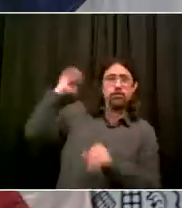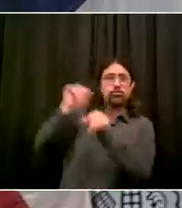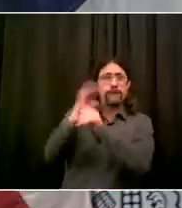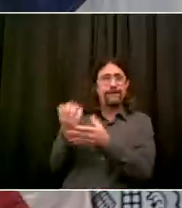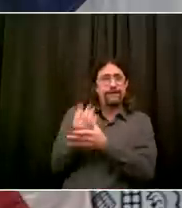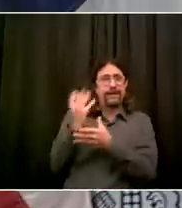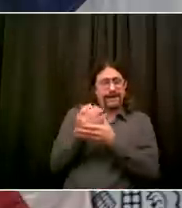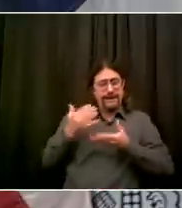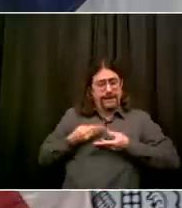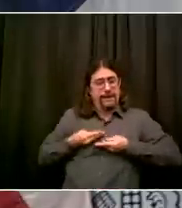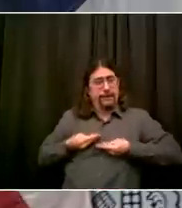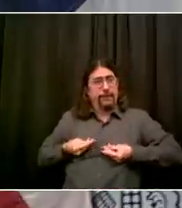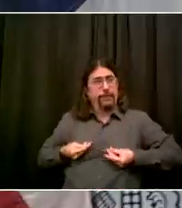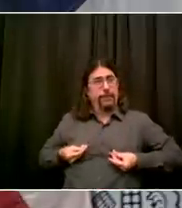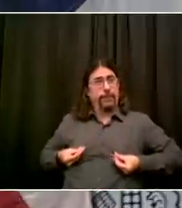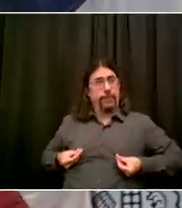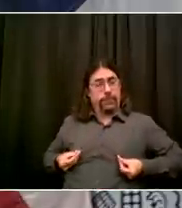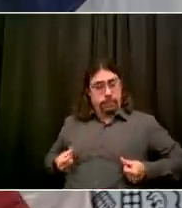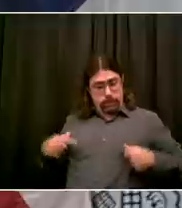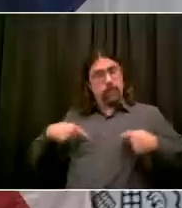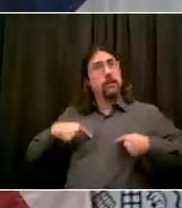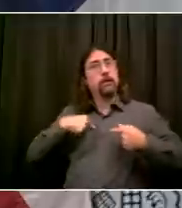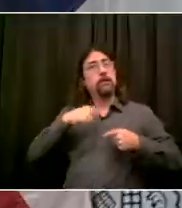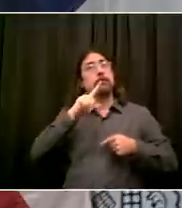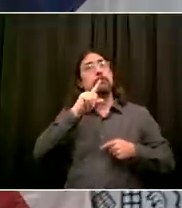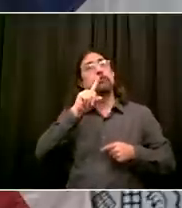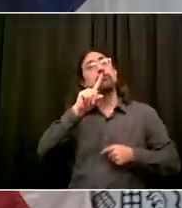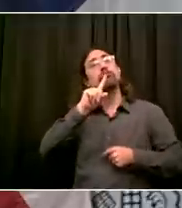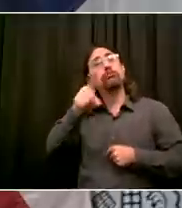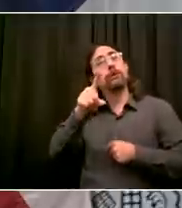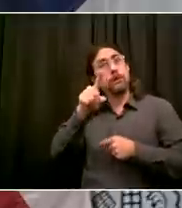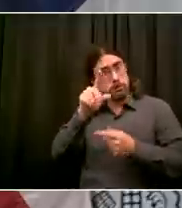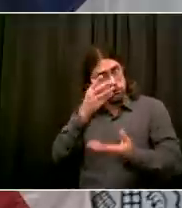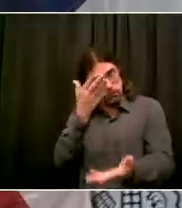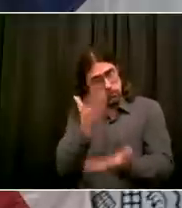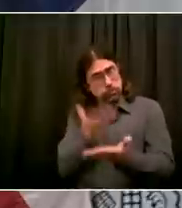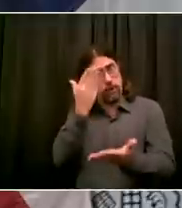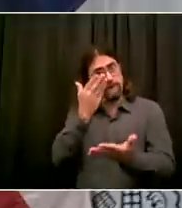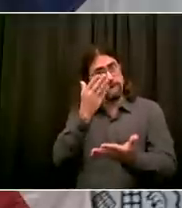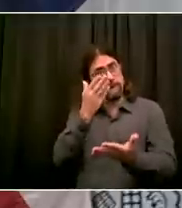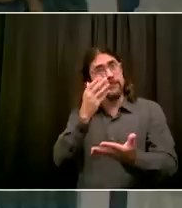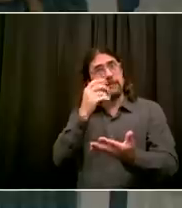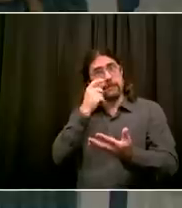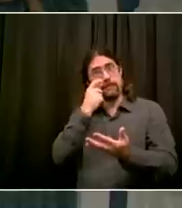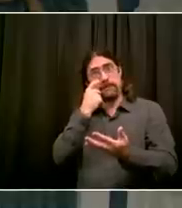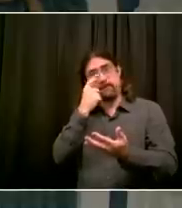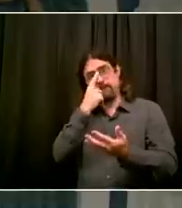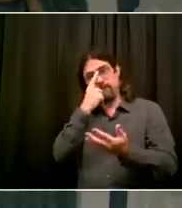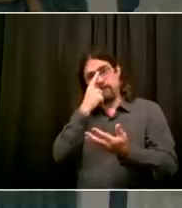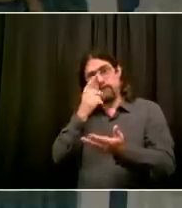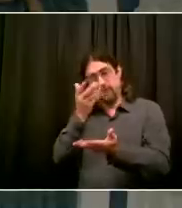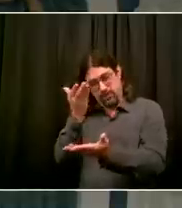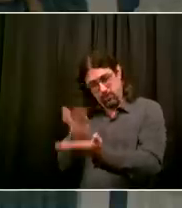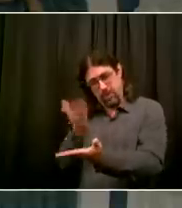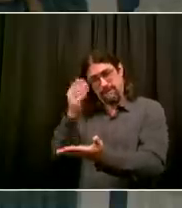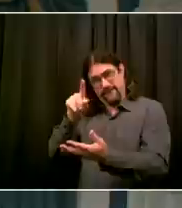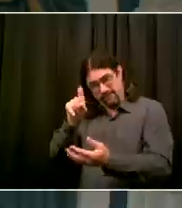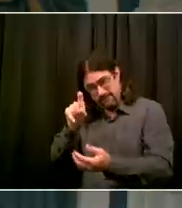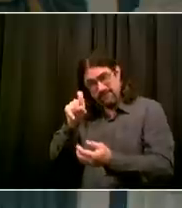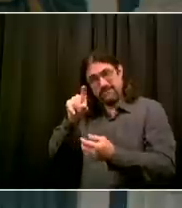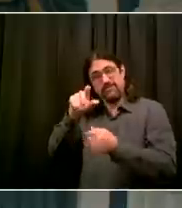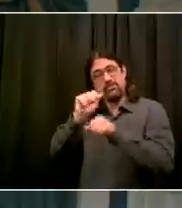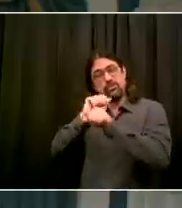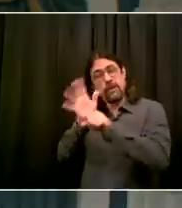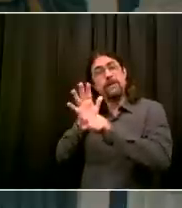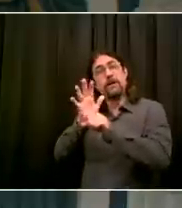misimpression from that, but get the biggest cross section of the community possible. Dr. Katz. The mayor has said it right. The groups we really want to go